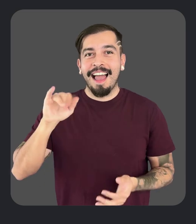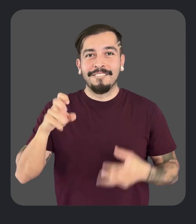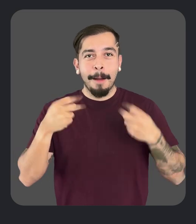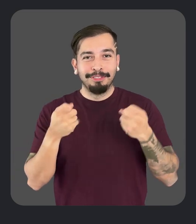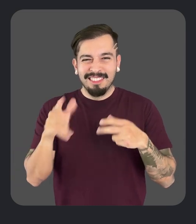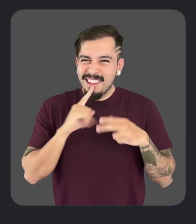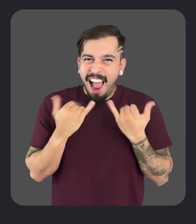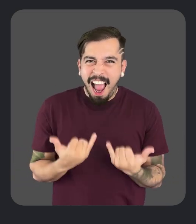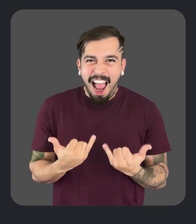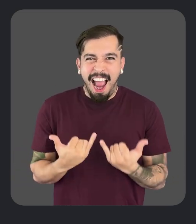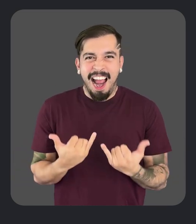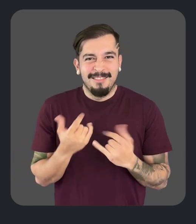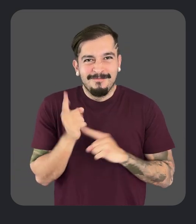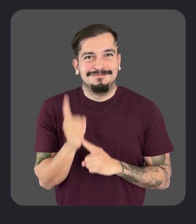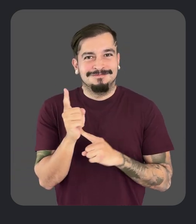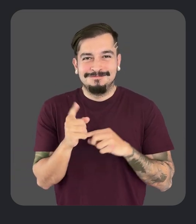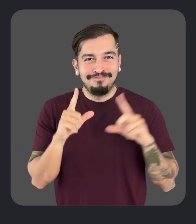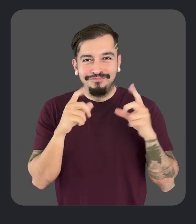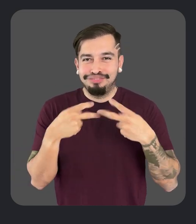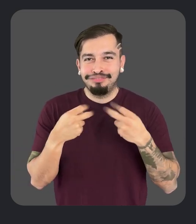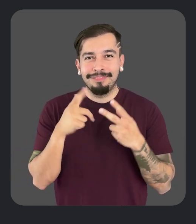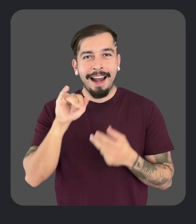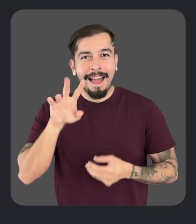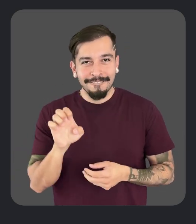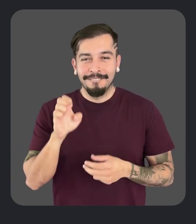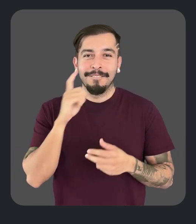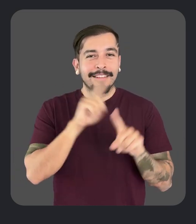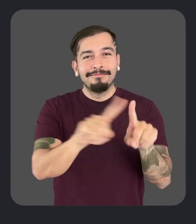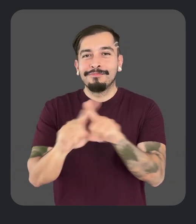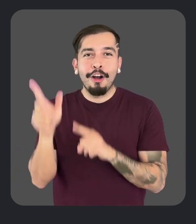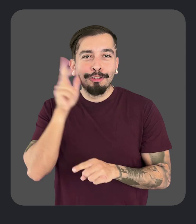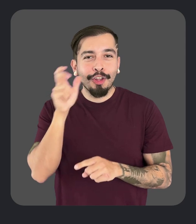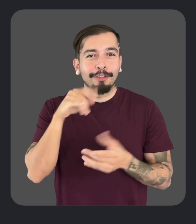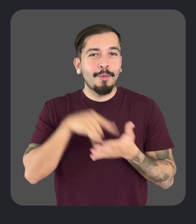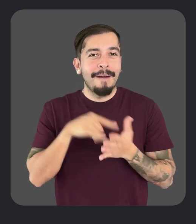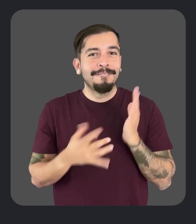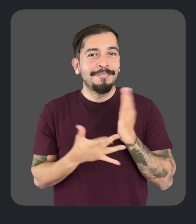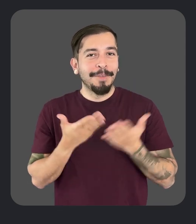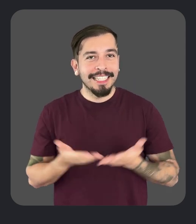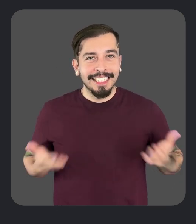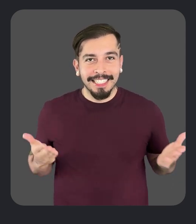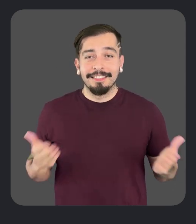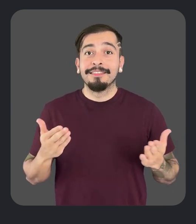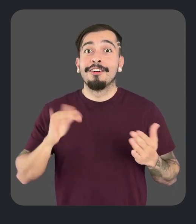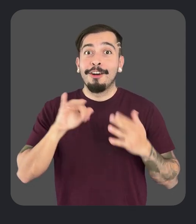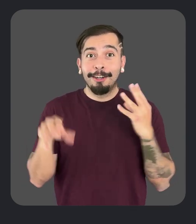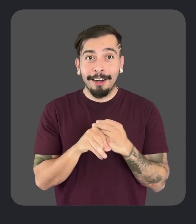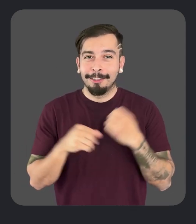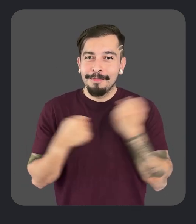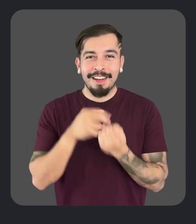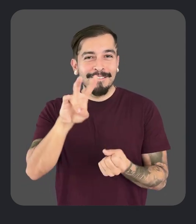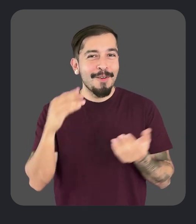talk about Live Caption, a feature which provides real-time captions for a wide range of audio sources on Android devices. In